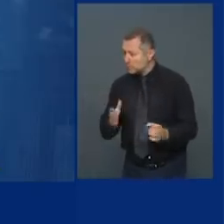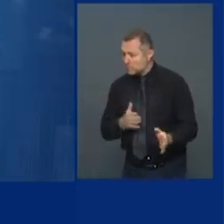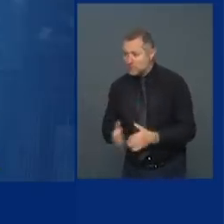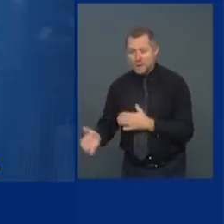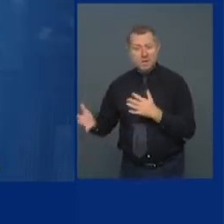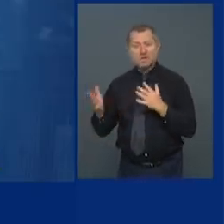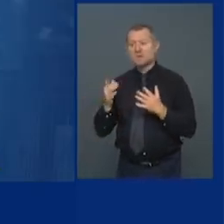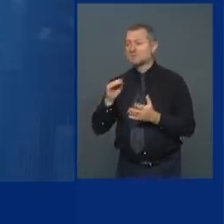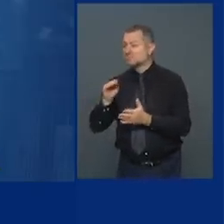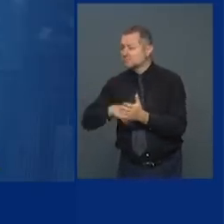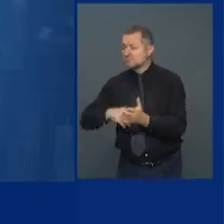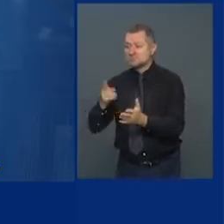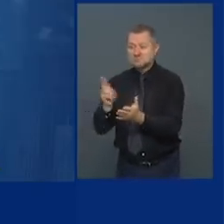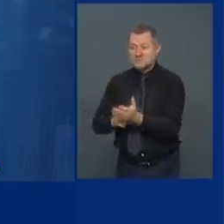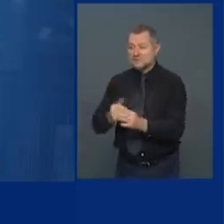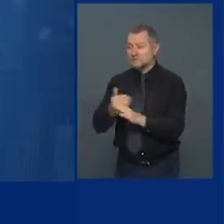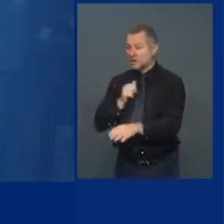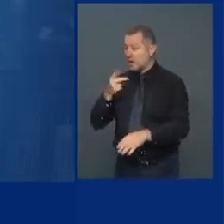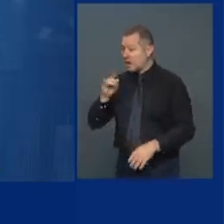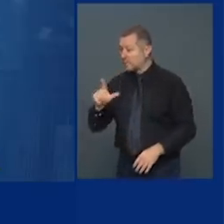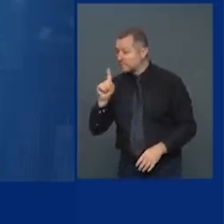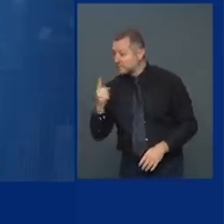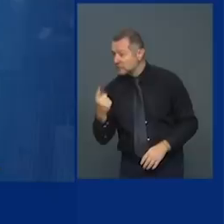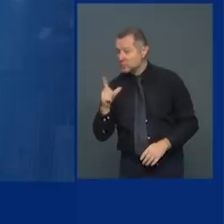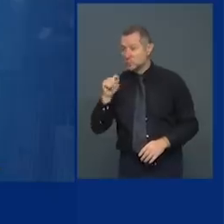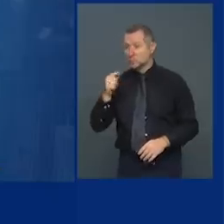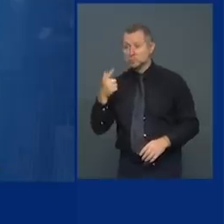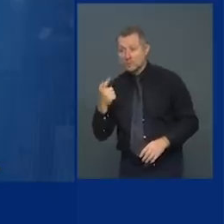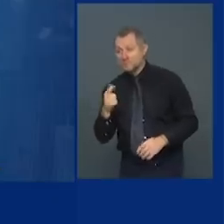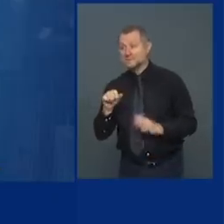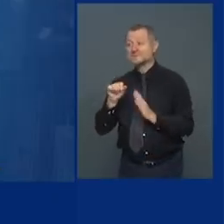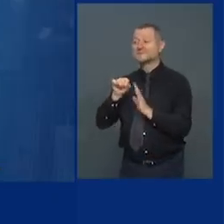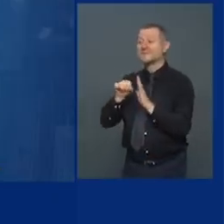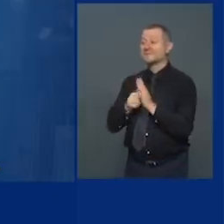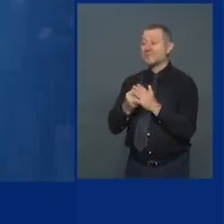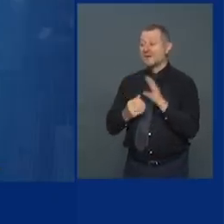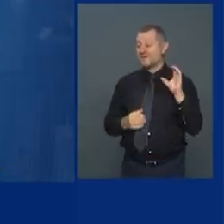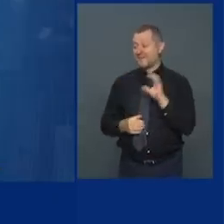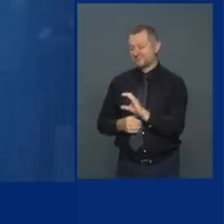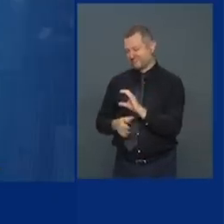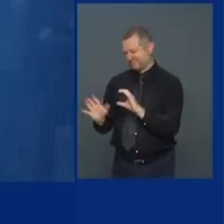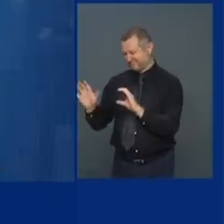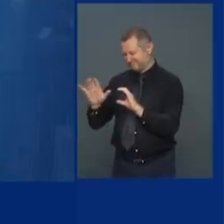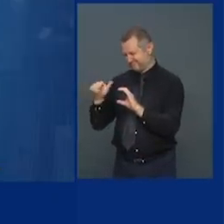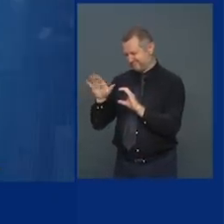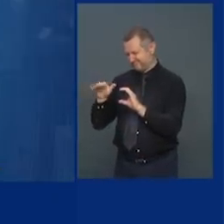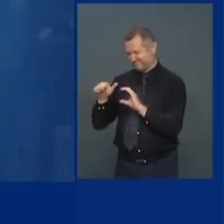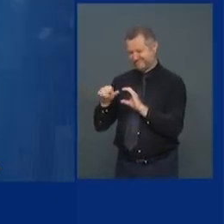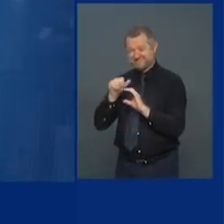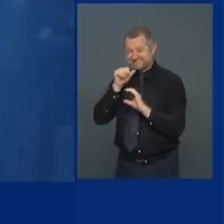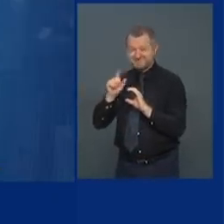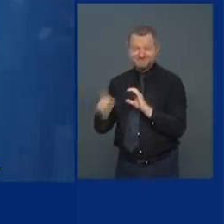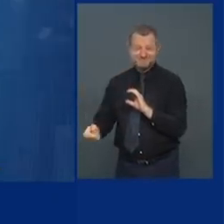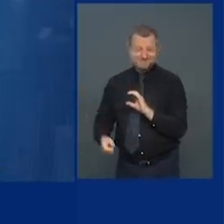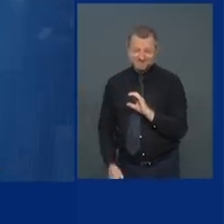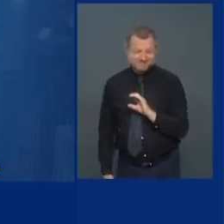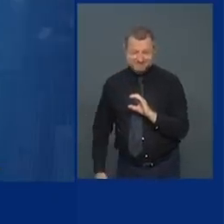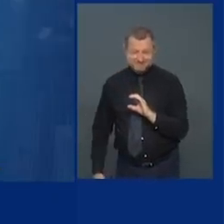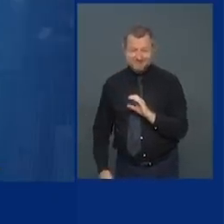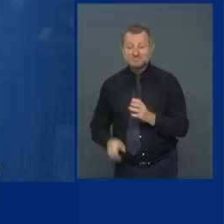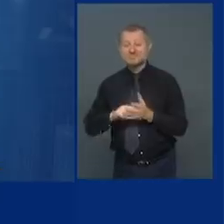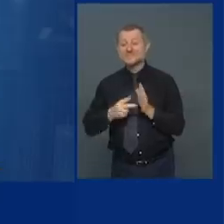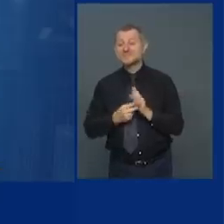going to get any state funding in the budget you know what that means you're not going to you're going not going to get any state funding it means you're bankrupt